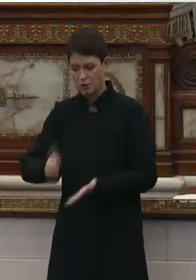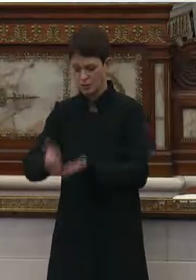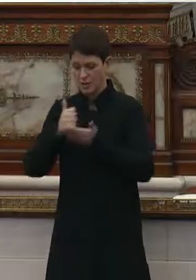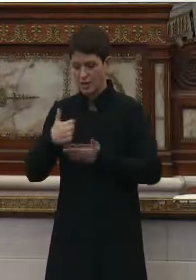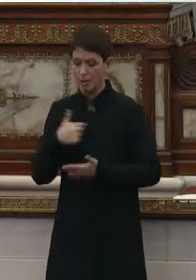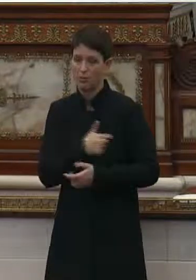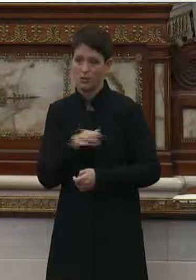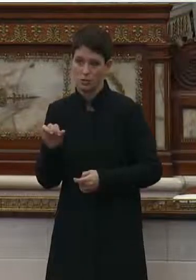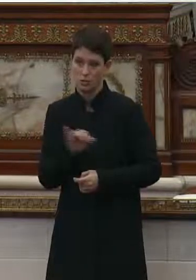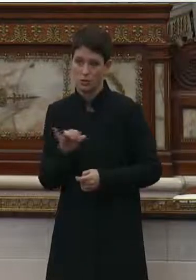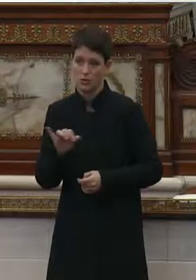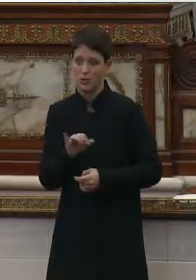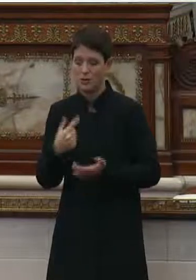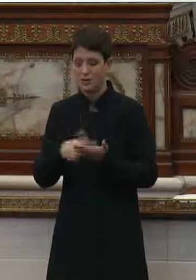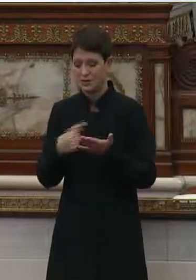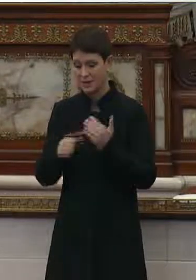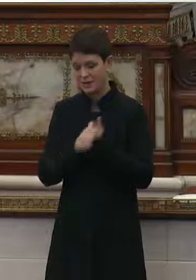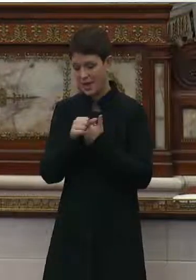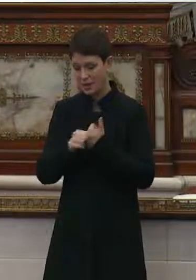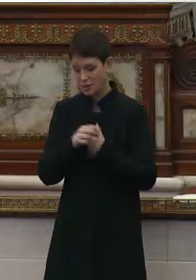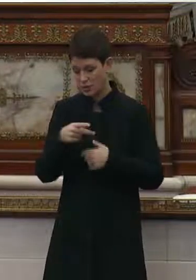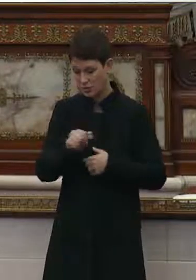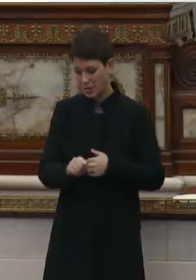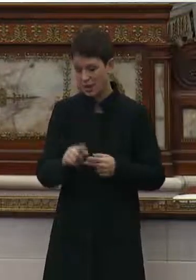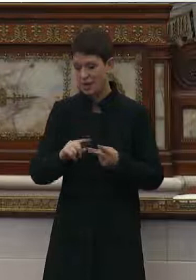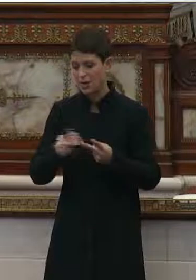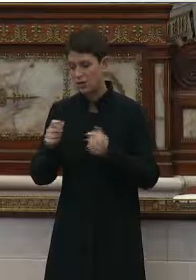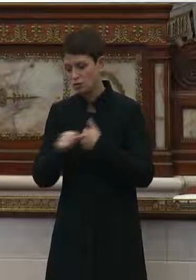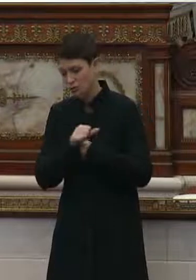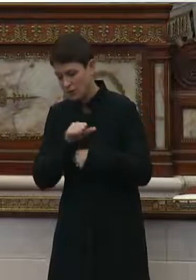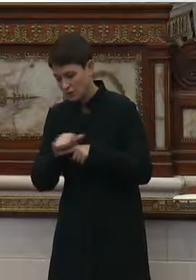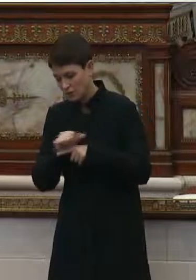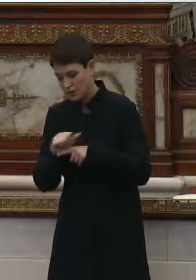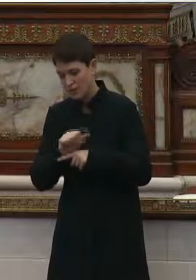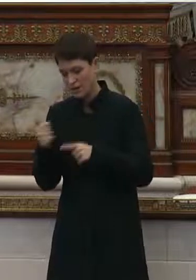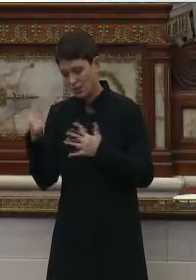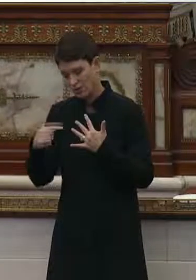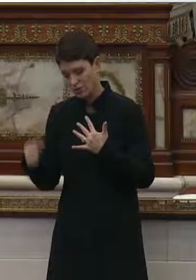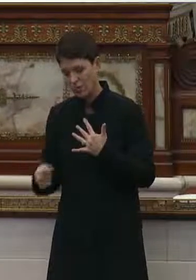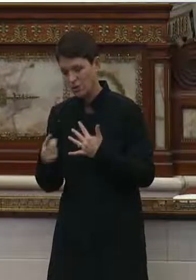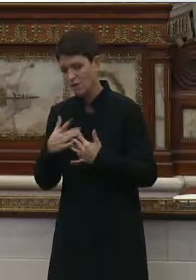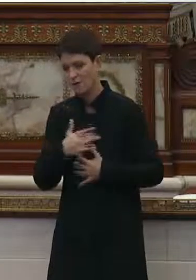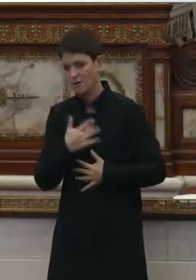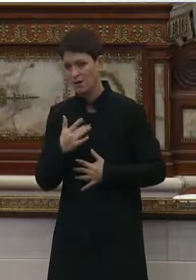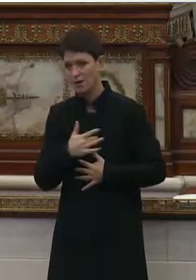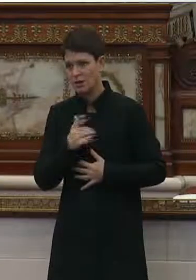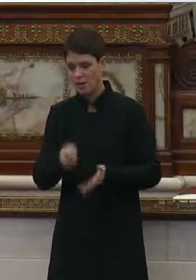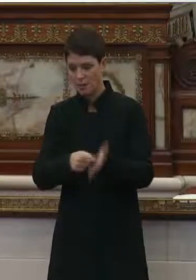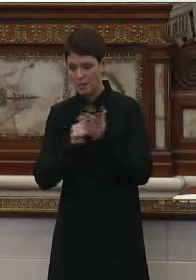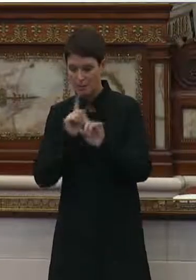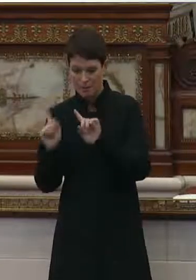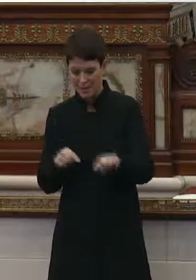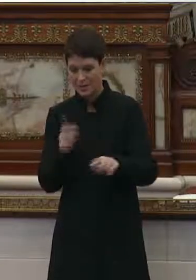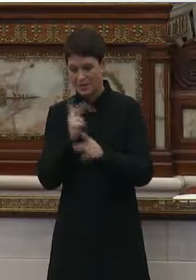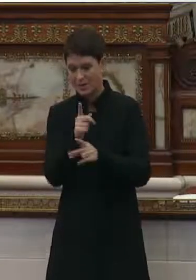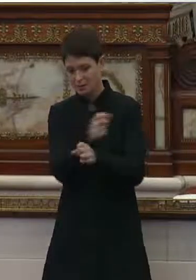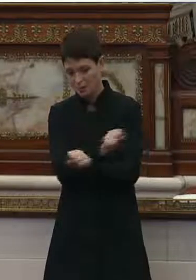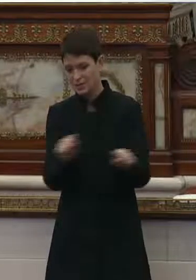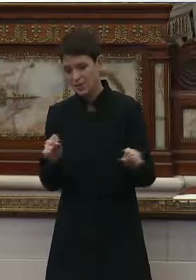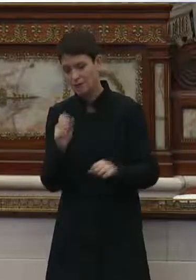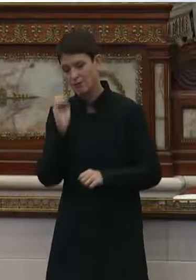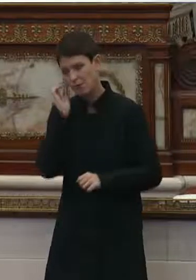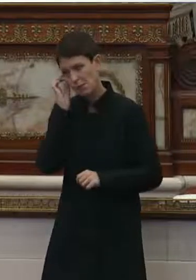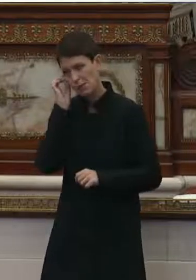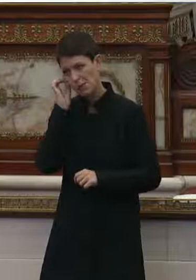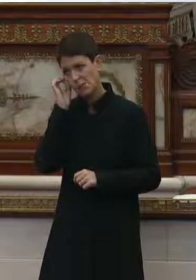out with some of this stuff. And we're talking about hazardous pay training requirements and other initiatives that you feel like need to be mandated in order to keep these spaces safe.